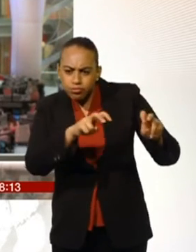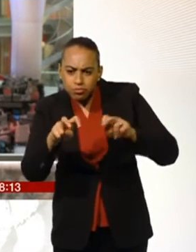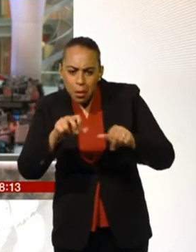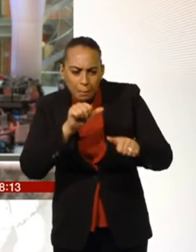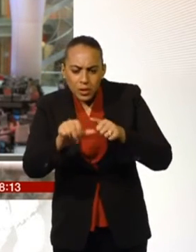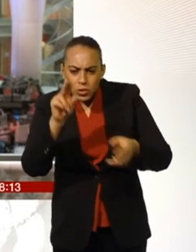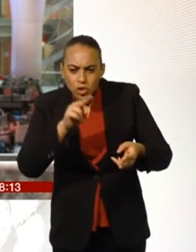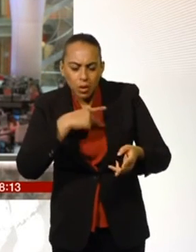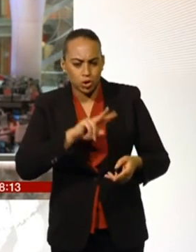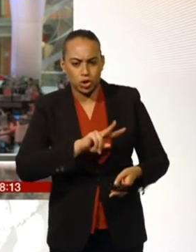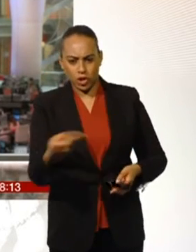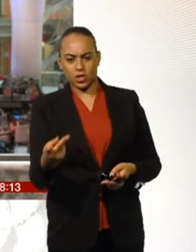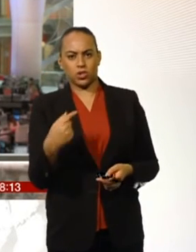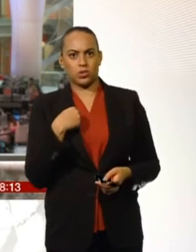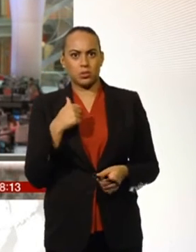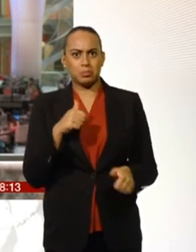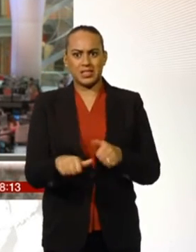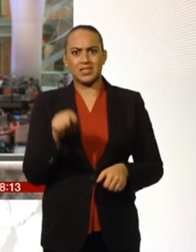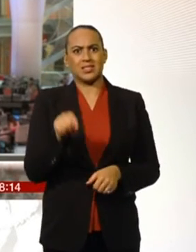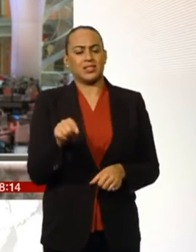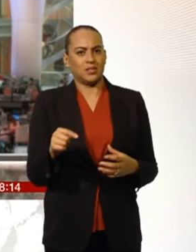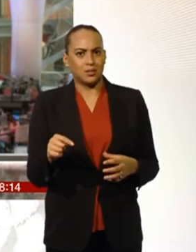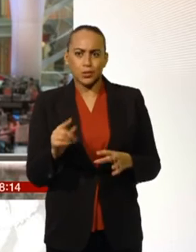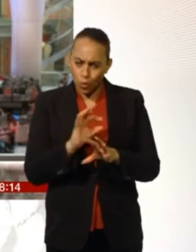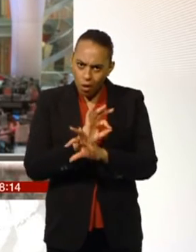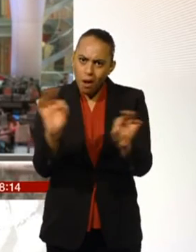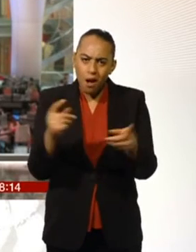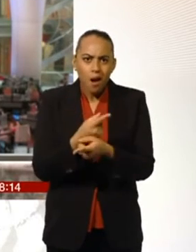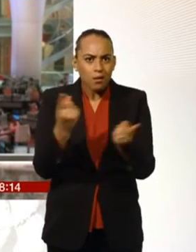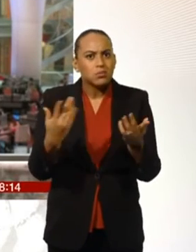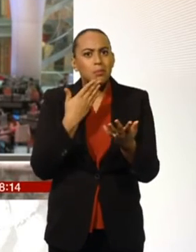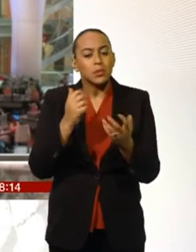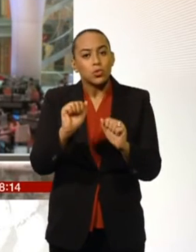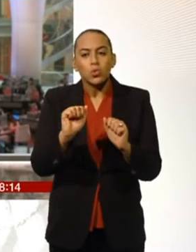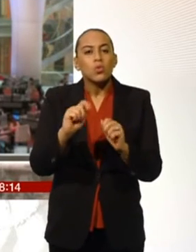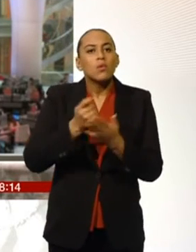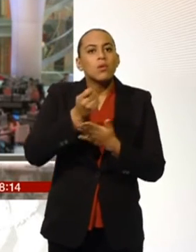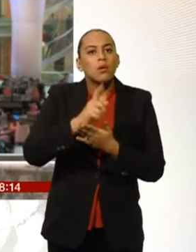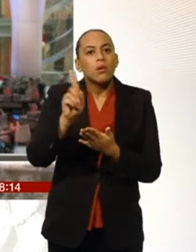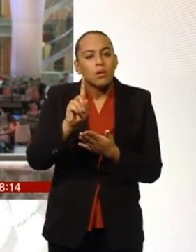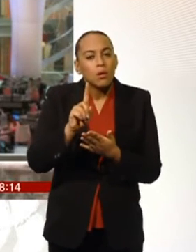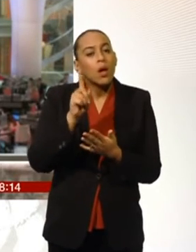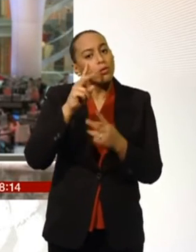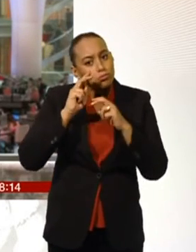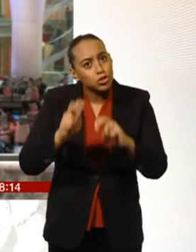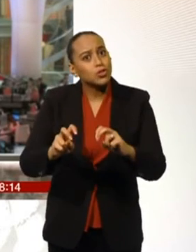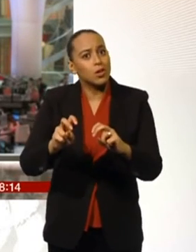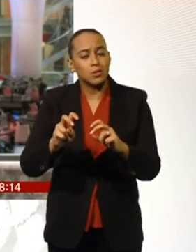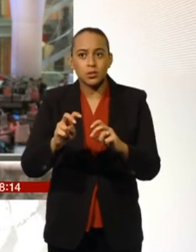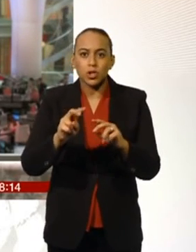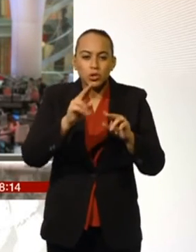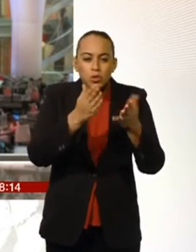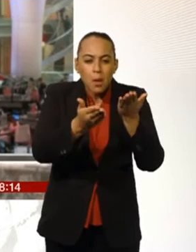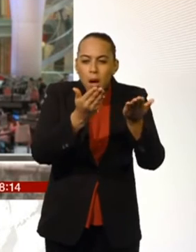a better deal, I changed supplier. So what we're asking people to do is to look at your deal, look at whether you're on the best tariff for your personal